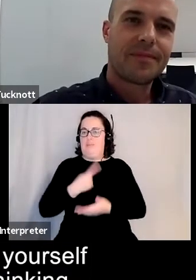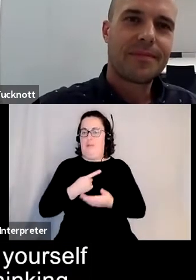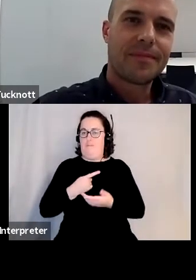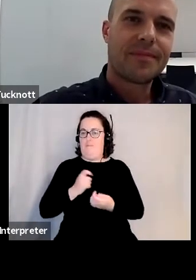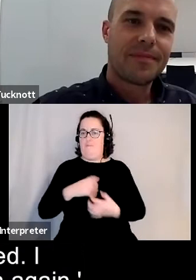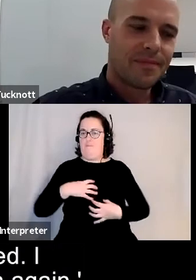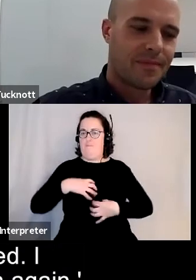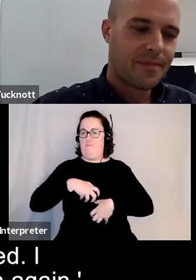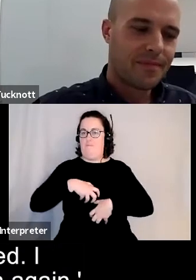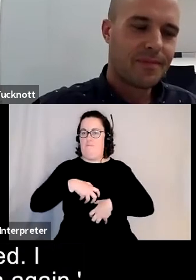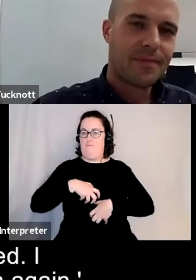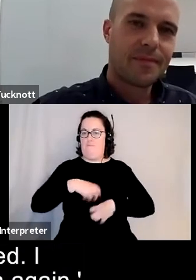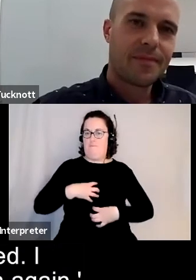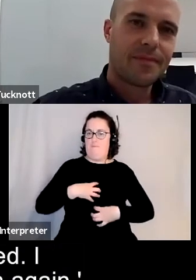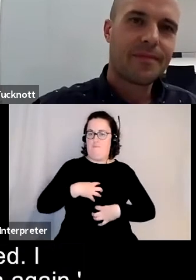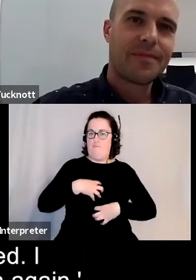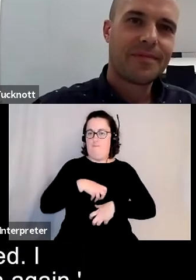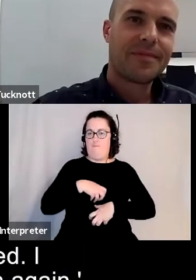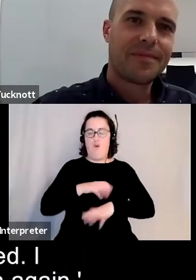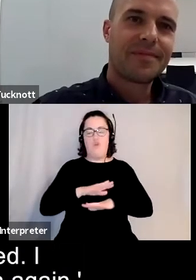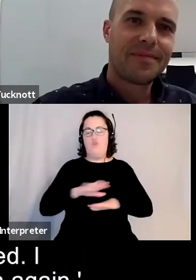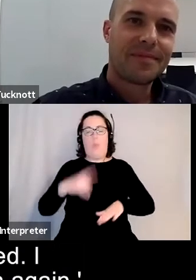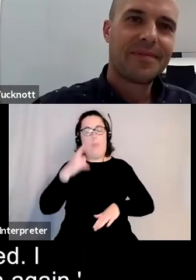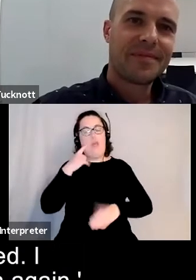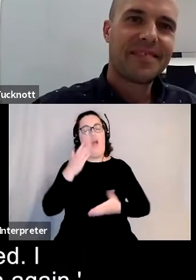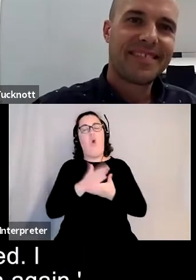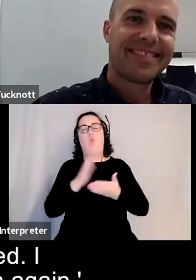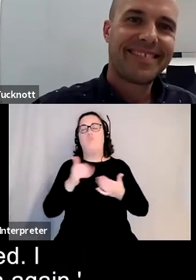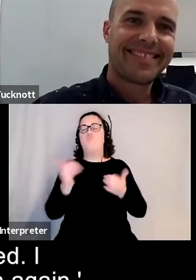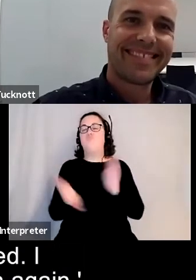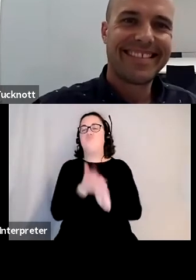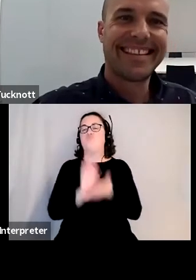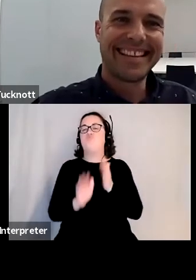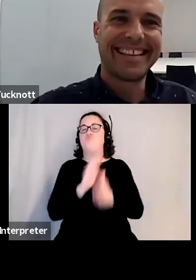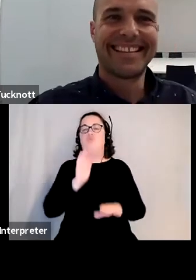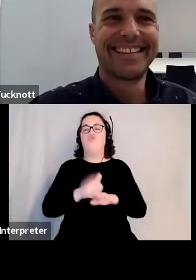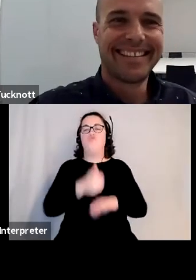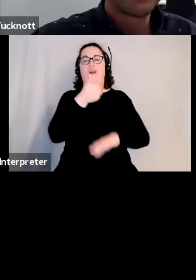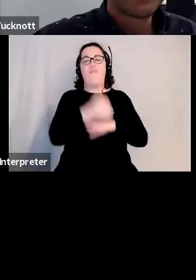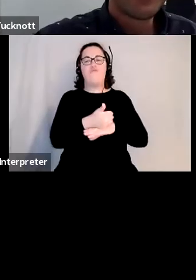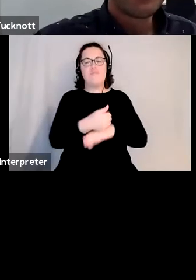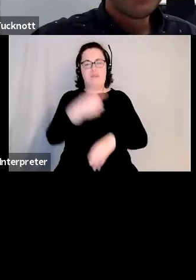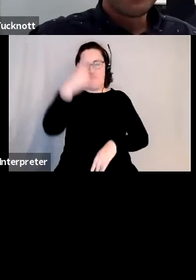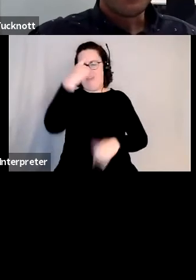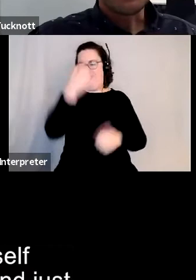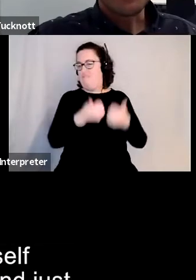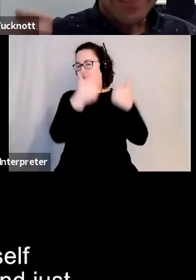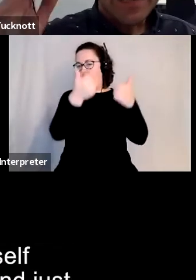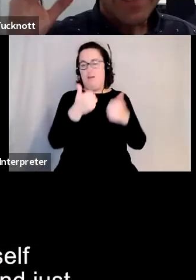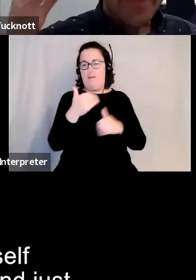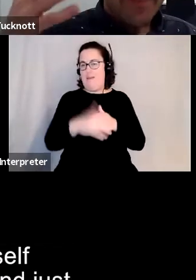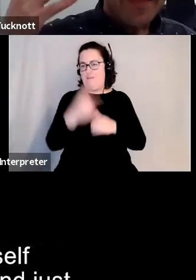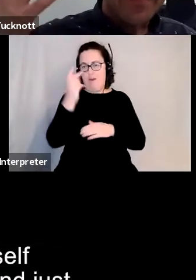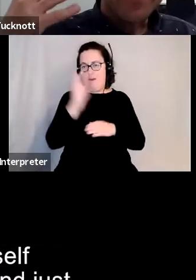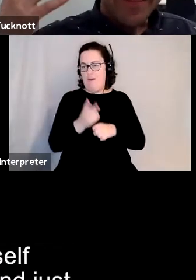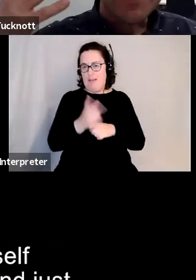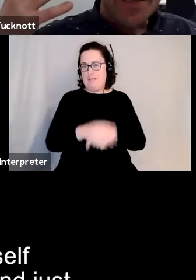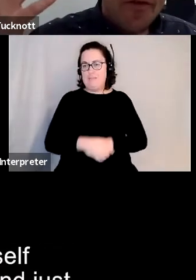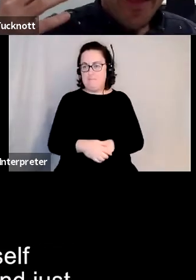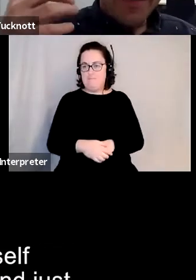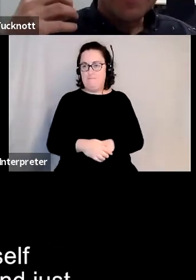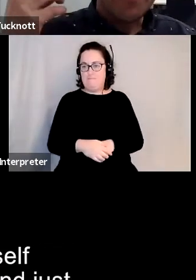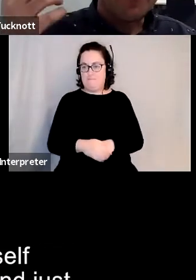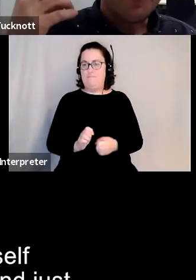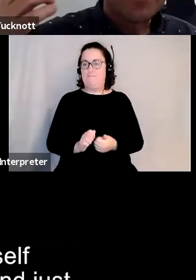day rather than thinking i did i did it now i'm recovered i never need to think about my brain again indeed yeah that that